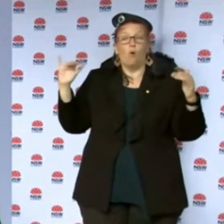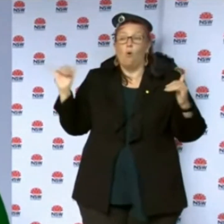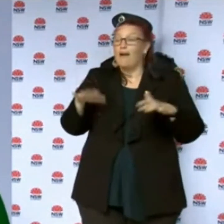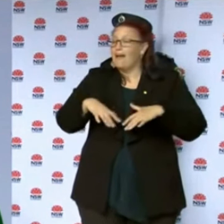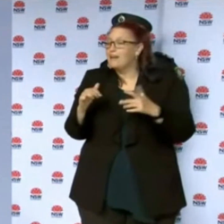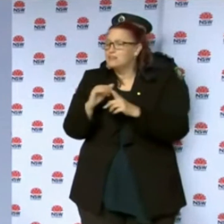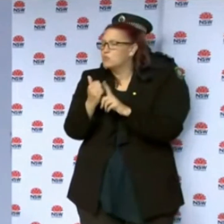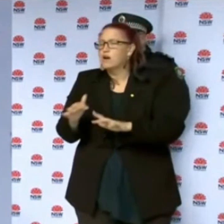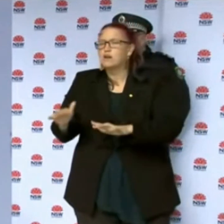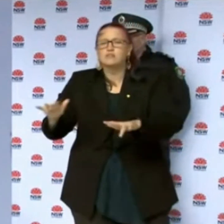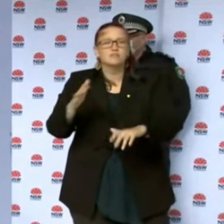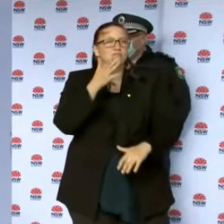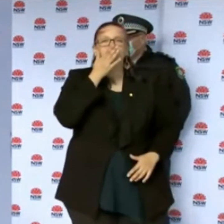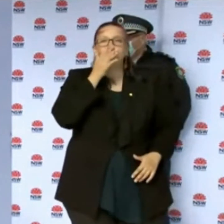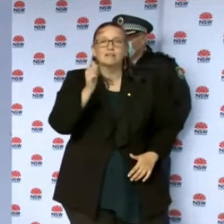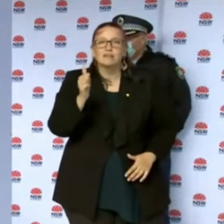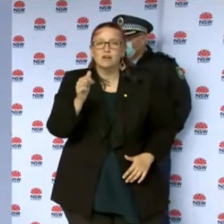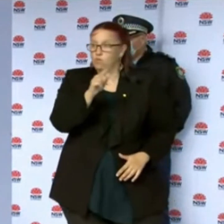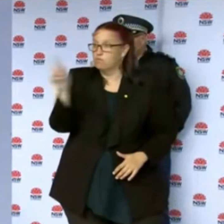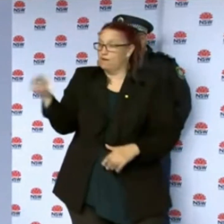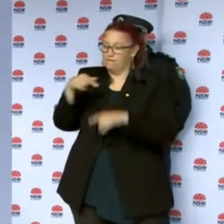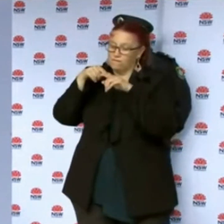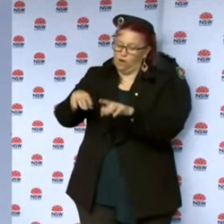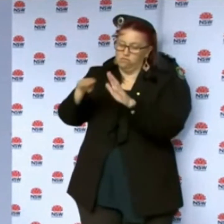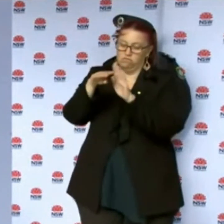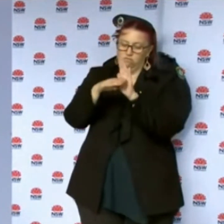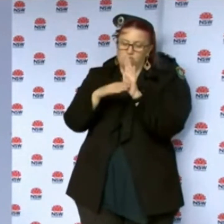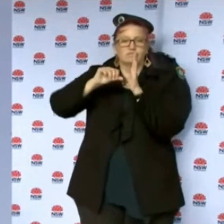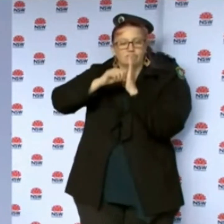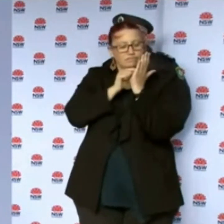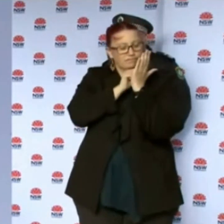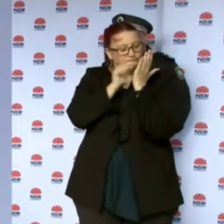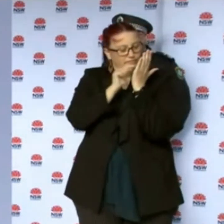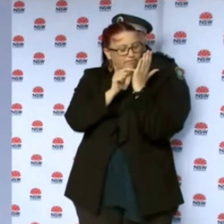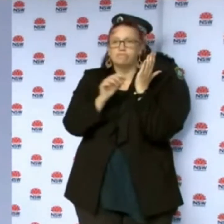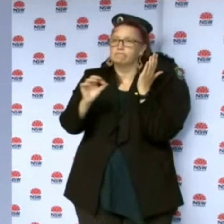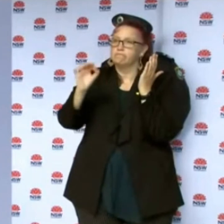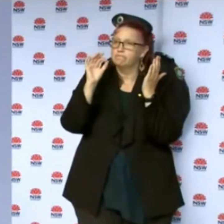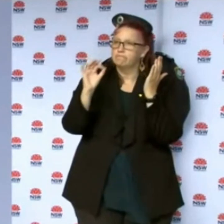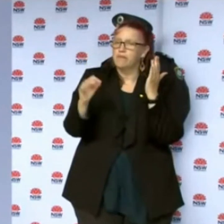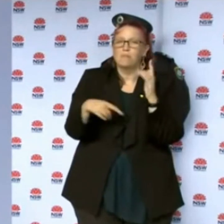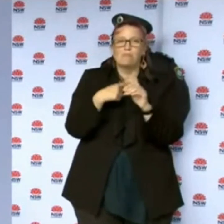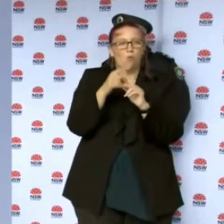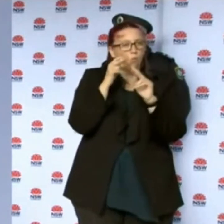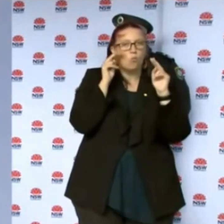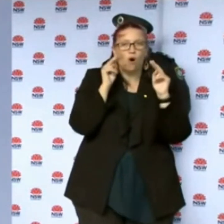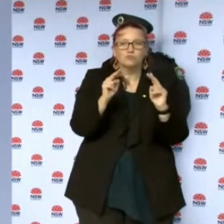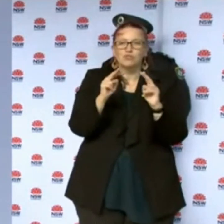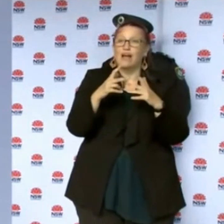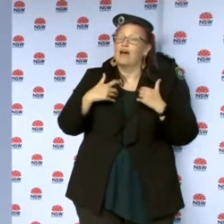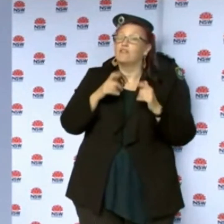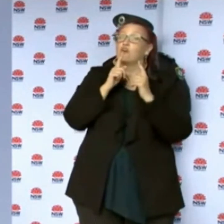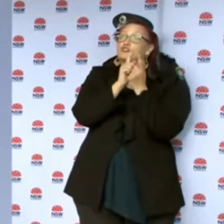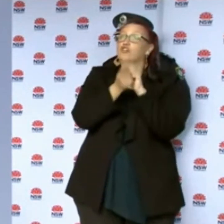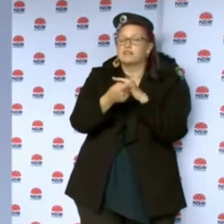circumstances. All of us must conform to the health advice to the letter of the law and must continue to watch the health advice in